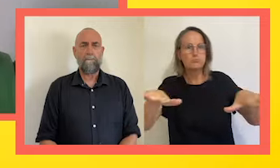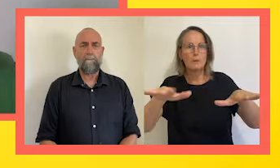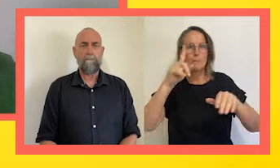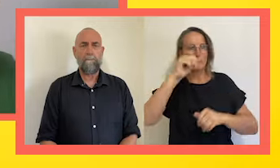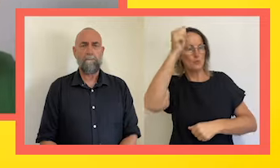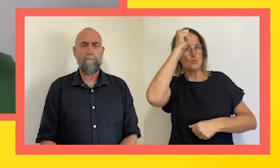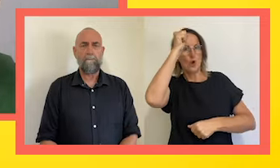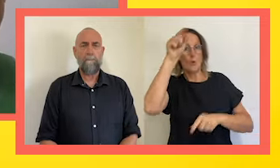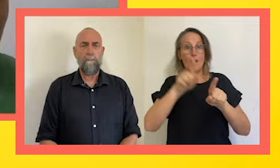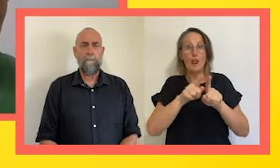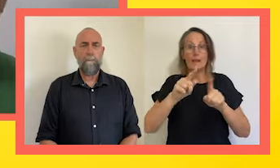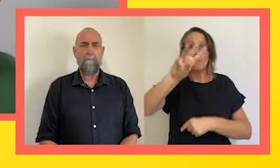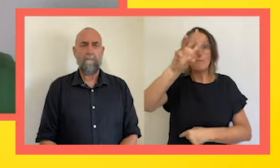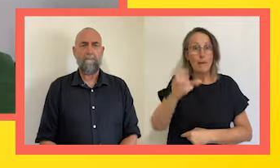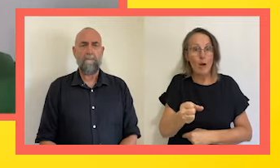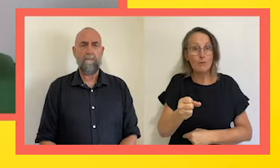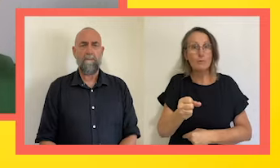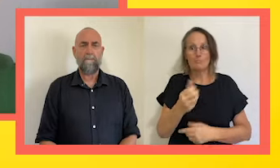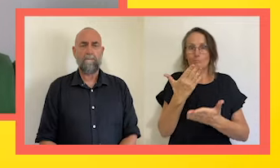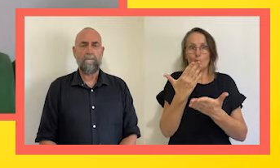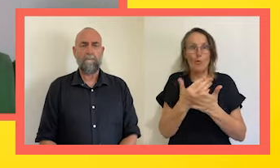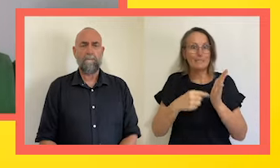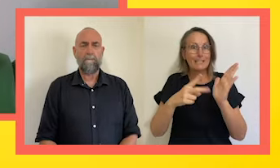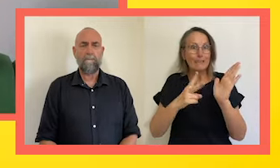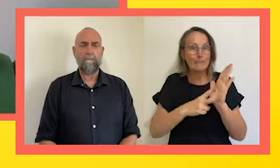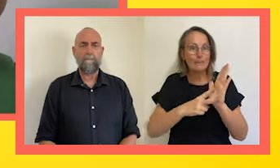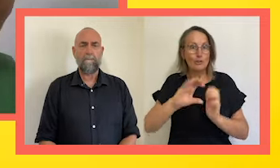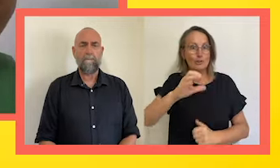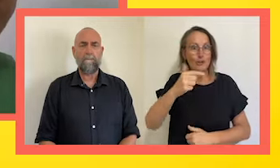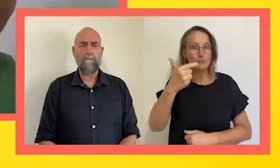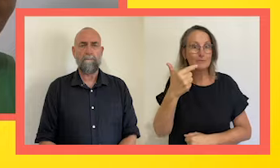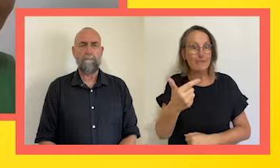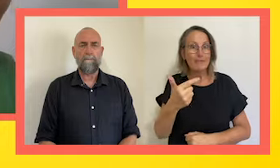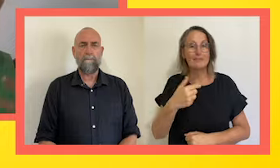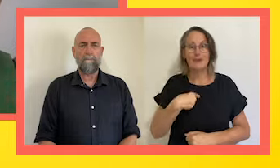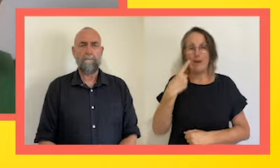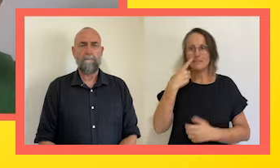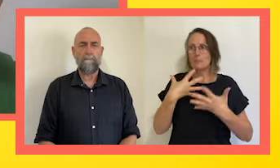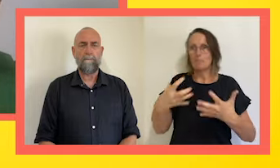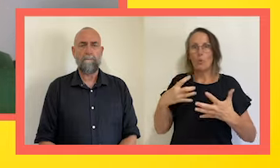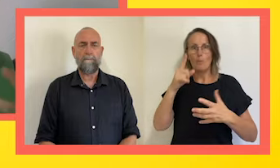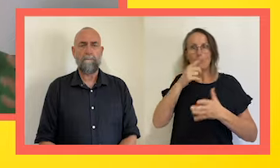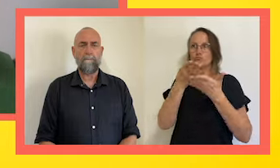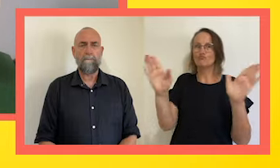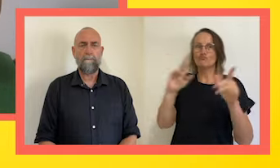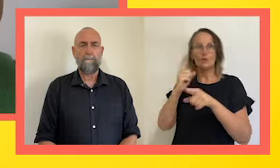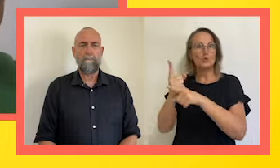being broadcasted on major networks like Seven. A lot more talk about sport,